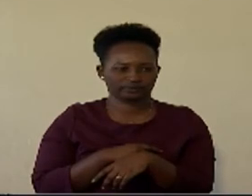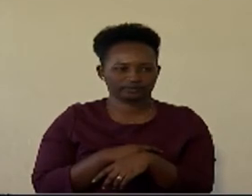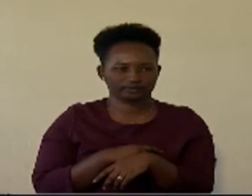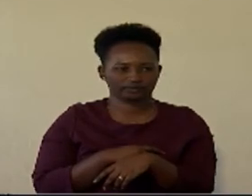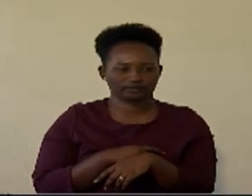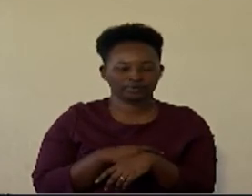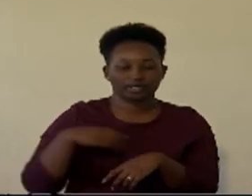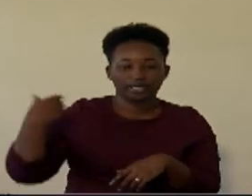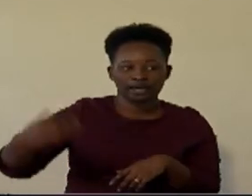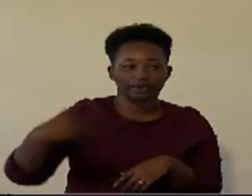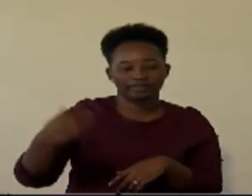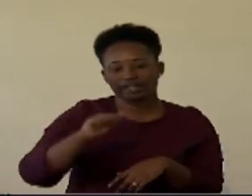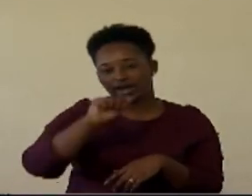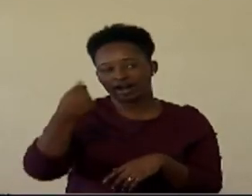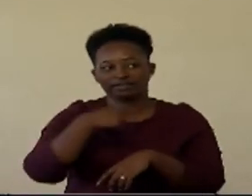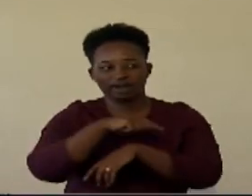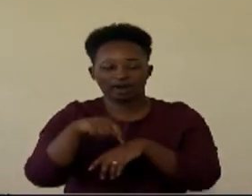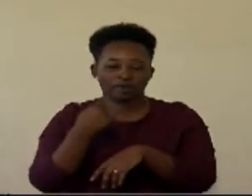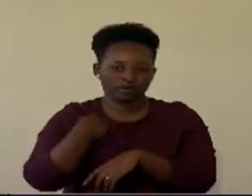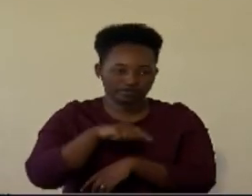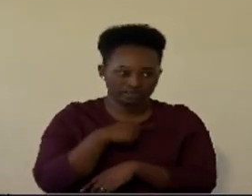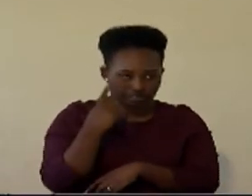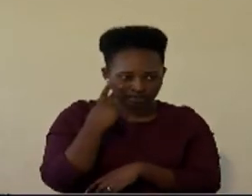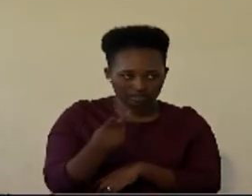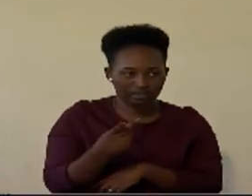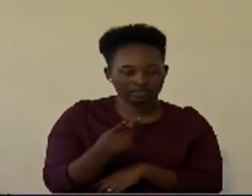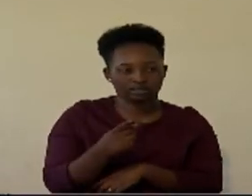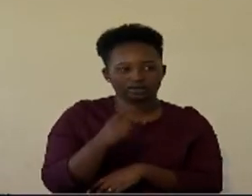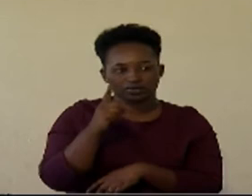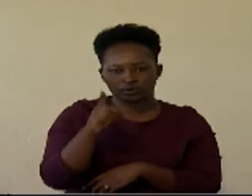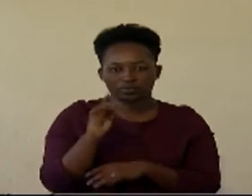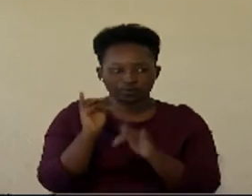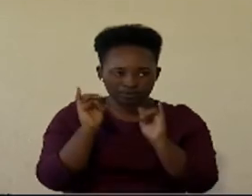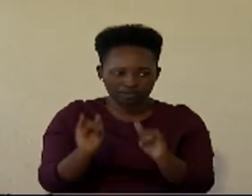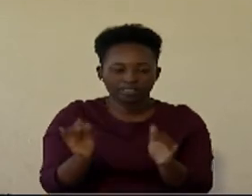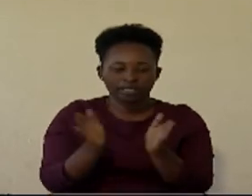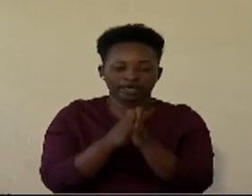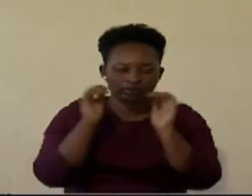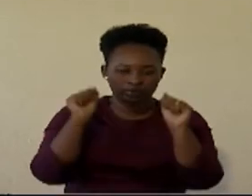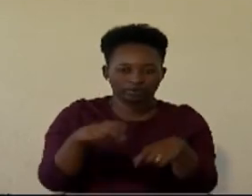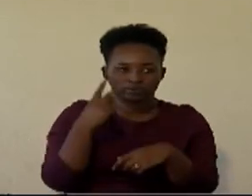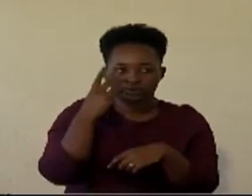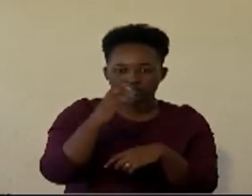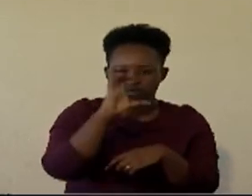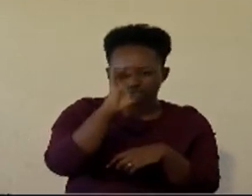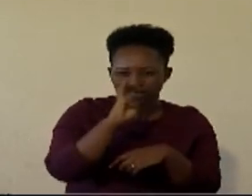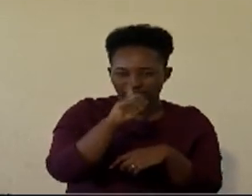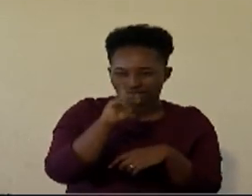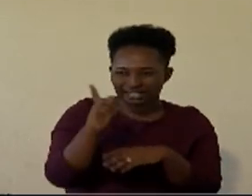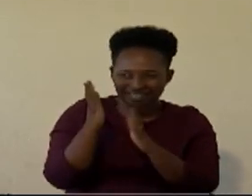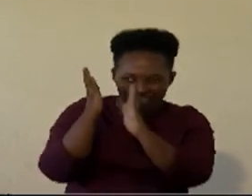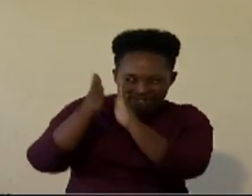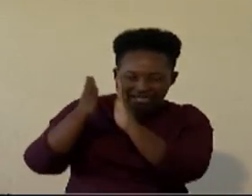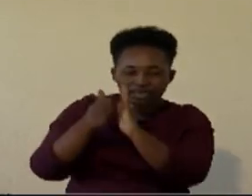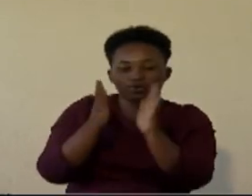That every other hour we see the slide, and then we're able to see the cells that are dividing based on the chromosomes